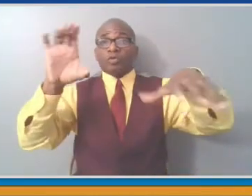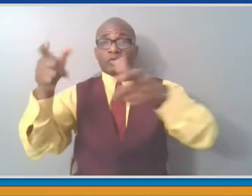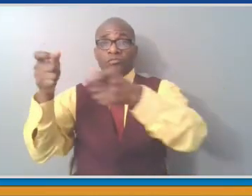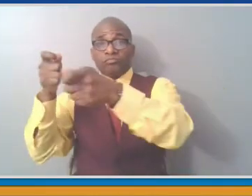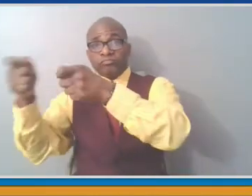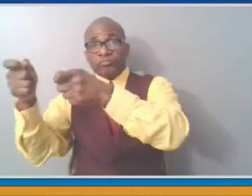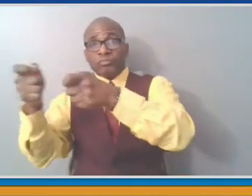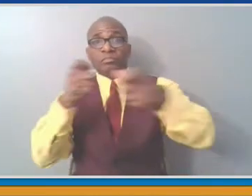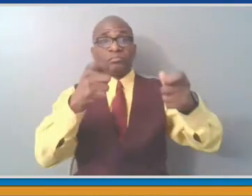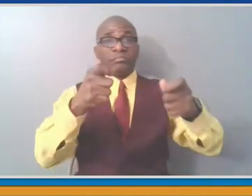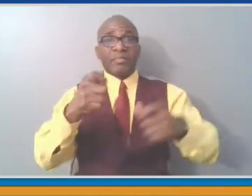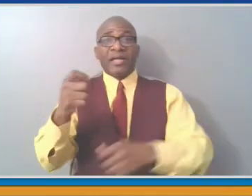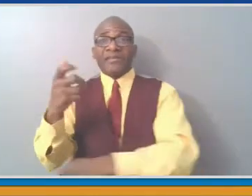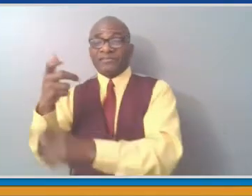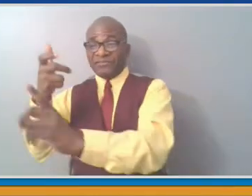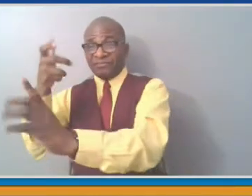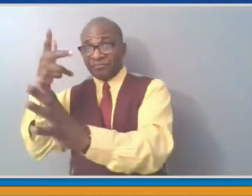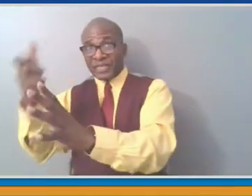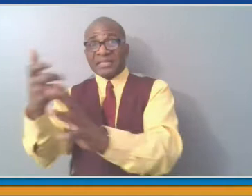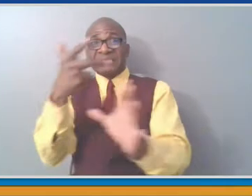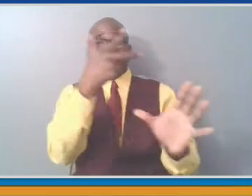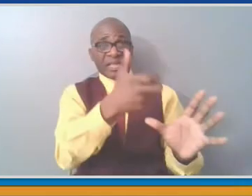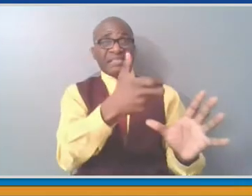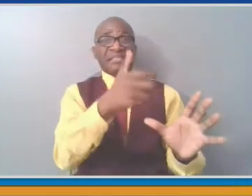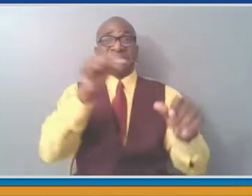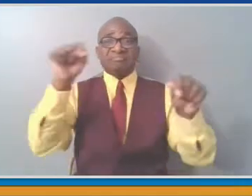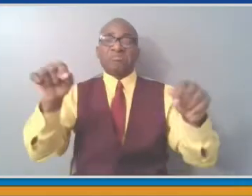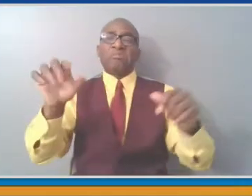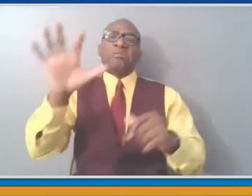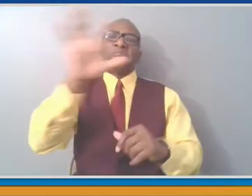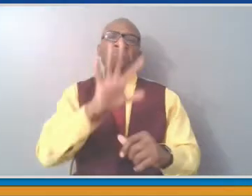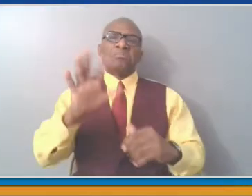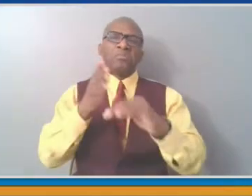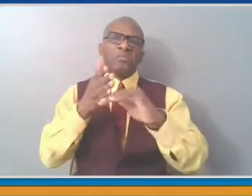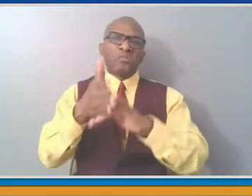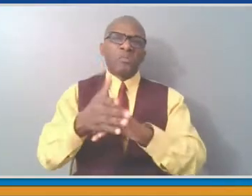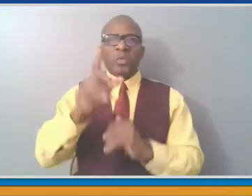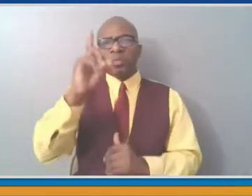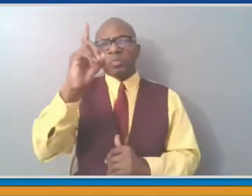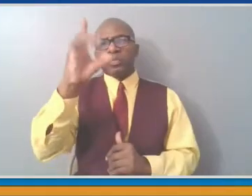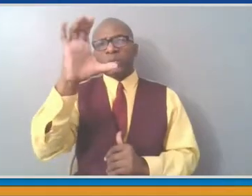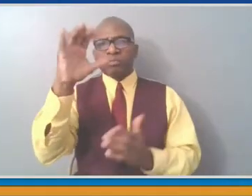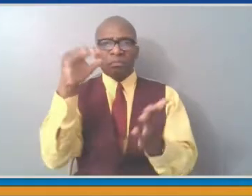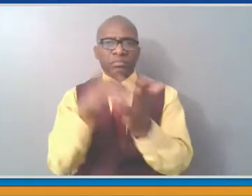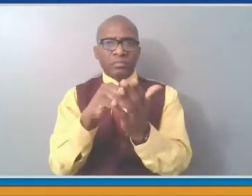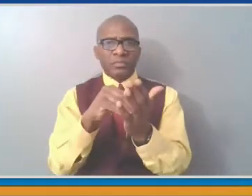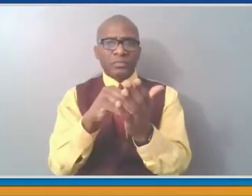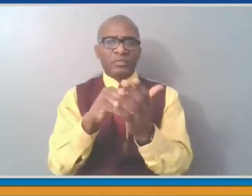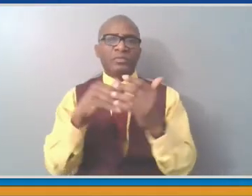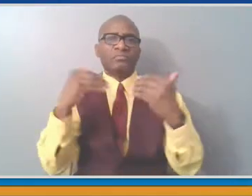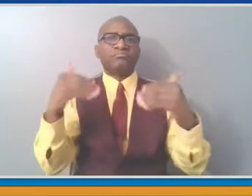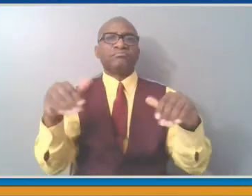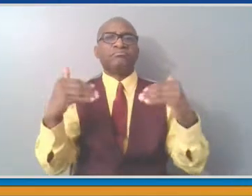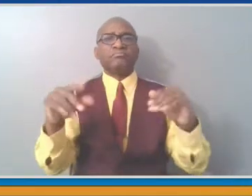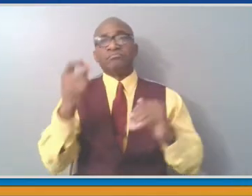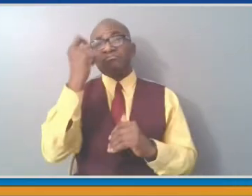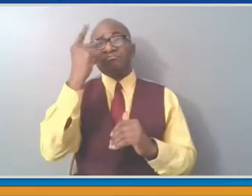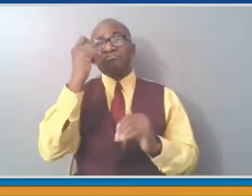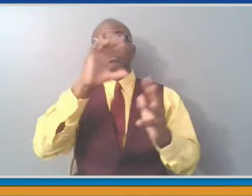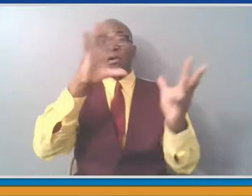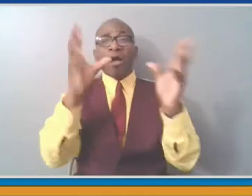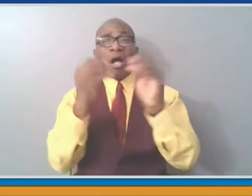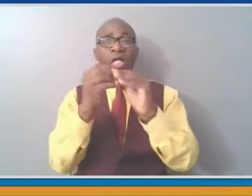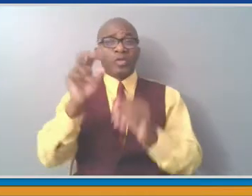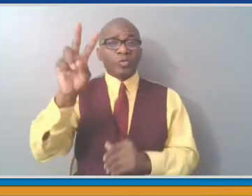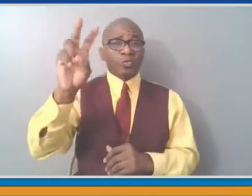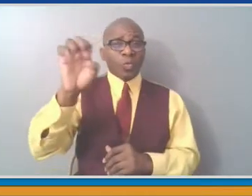pandemic. So in the aggregate, 288,000-plus vaccinations given out in the major locations. That doesn't count all of the pharmacies